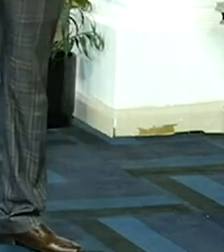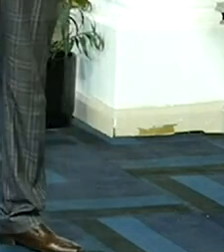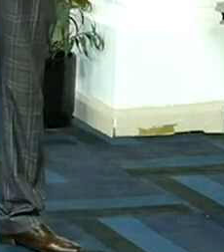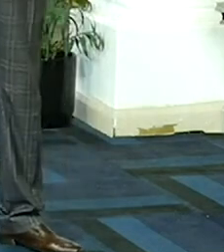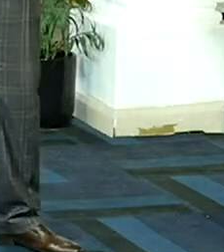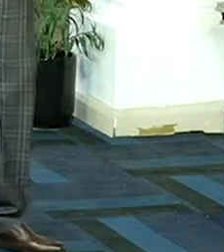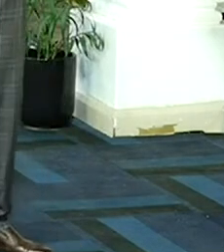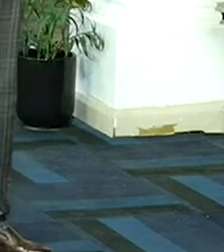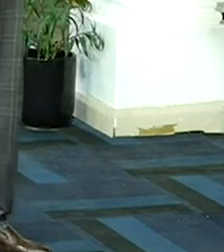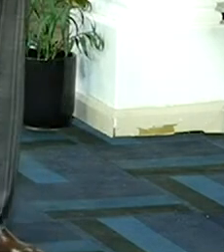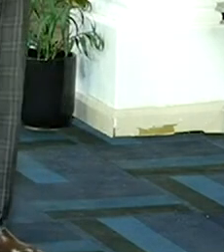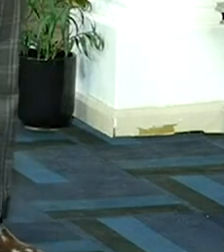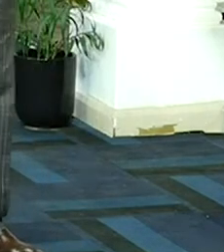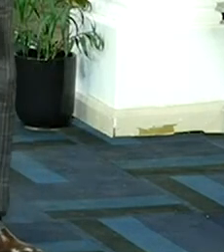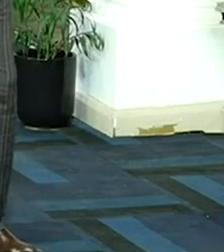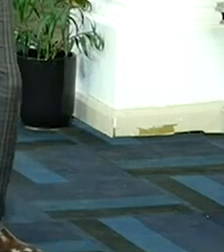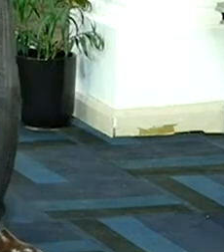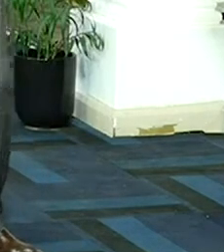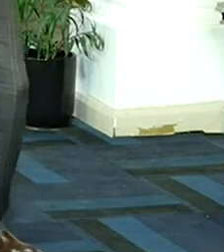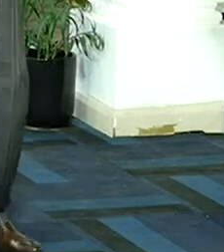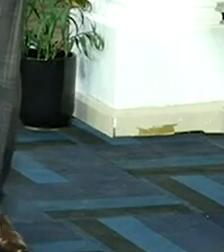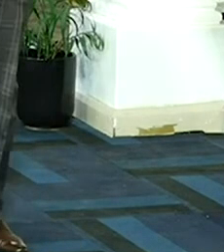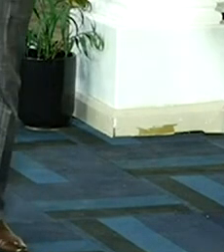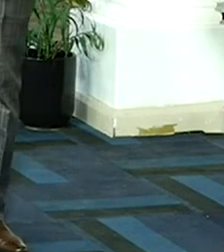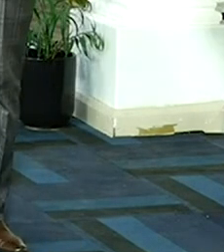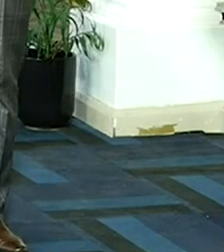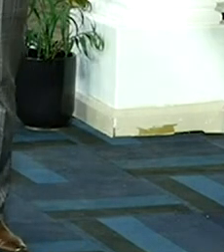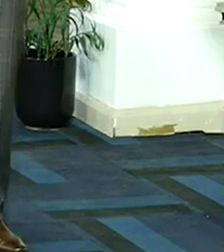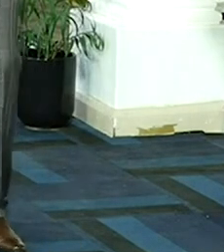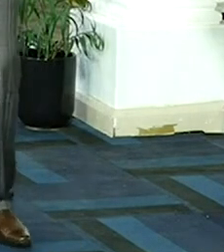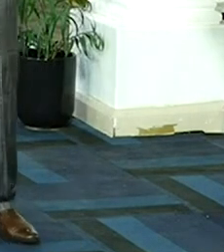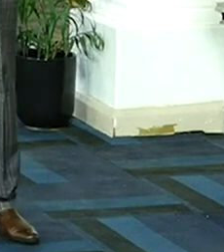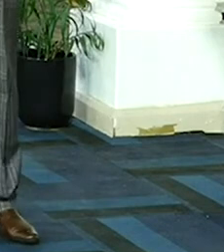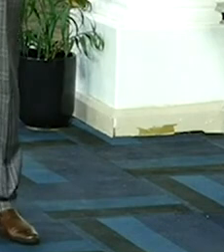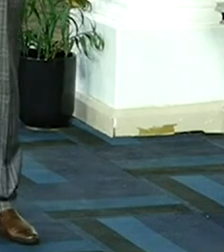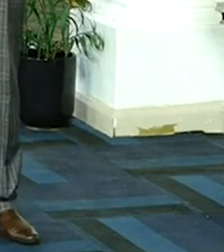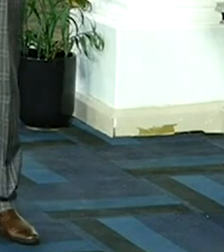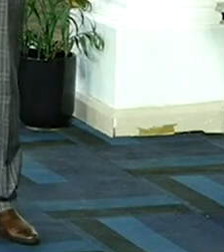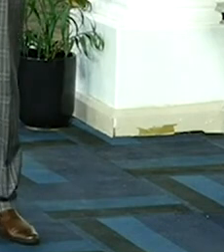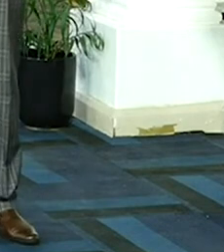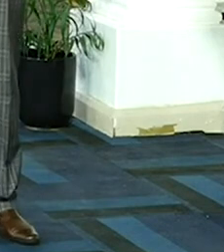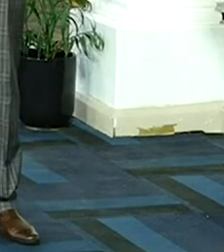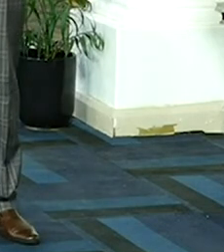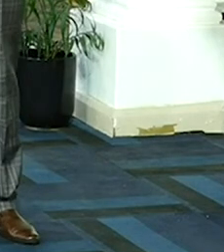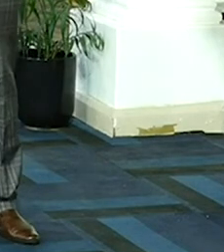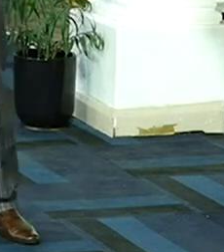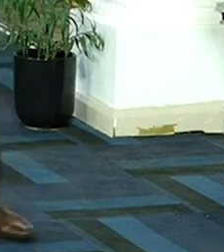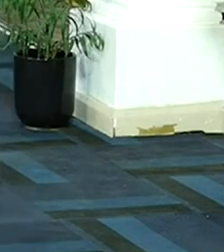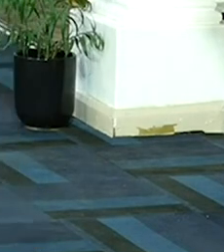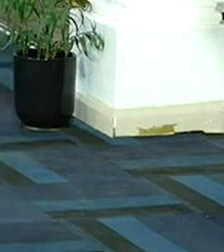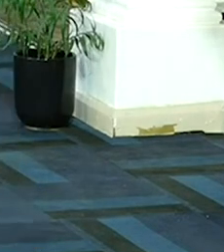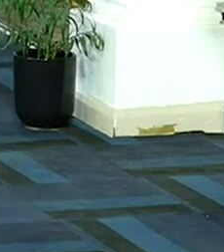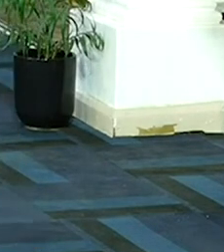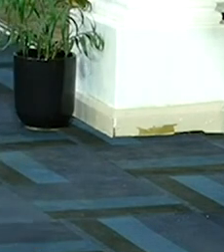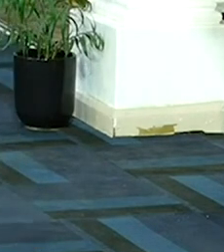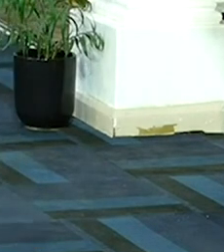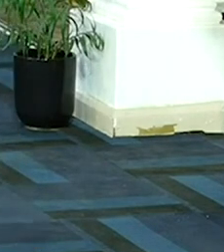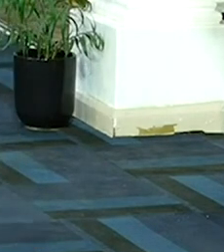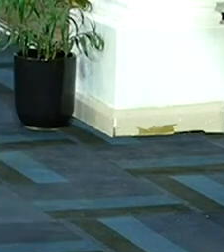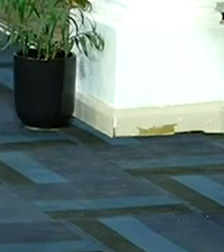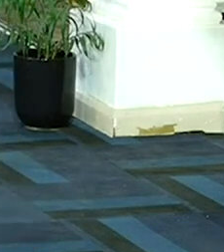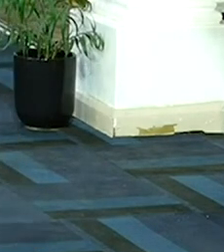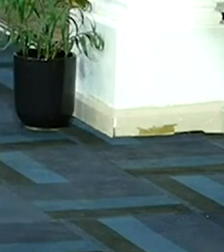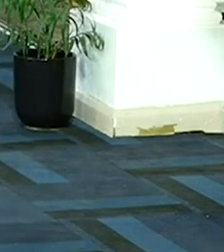voice saying this is the way walk in it I will wait for you you shall weep